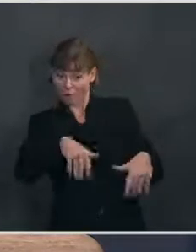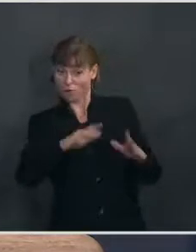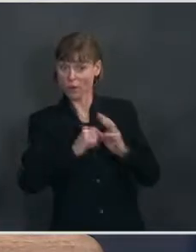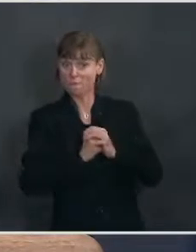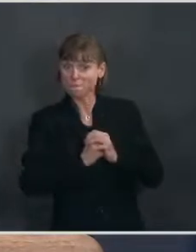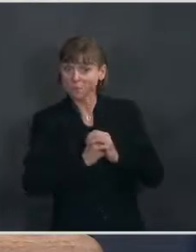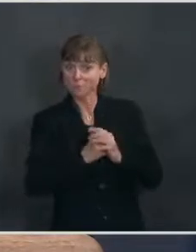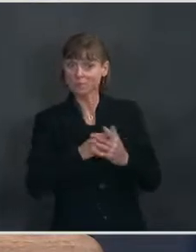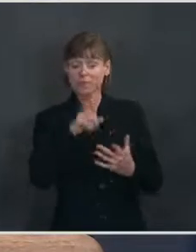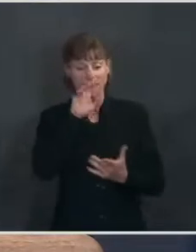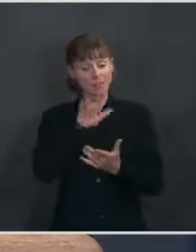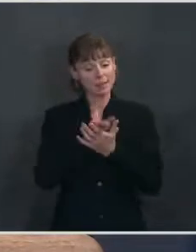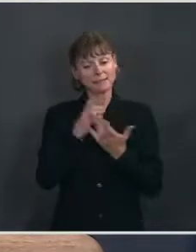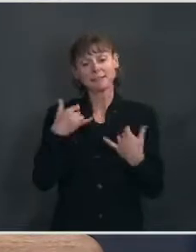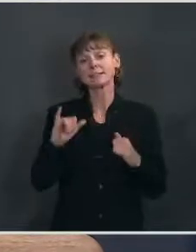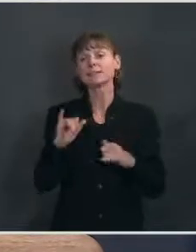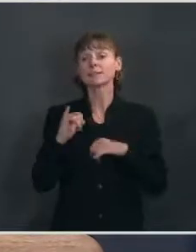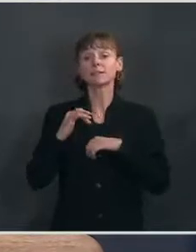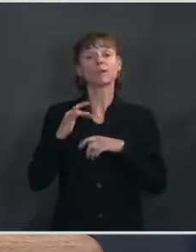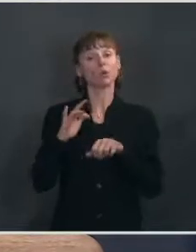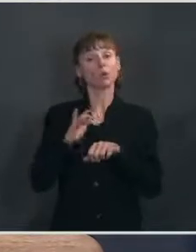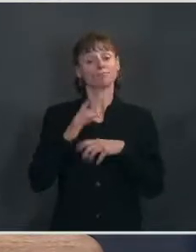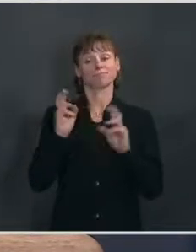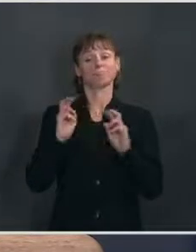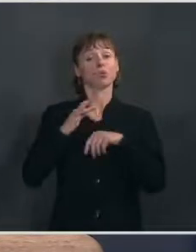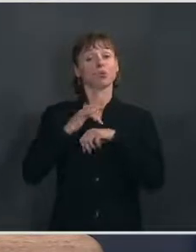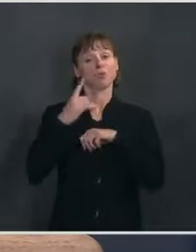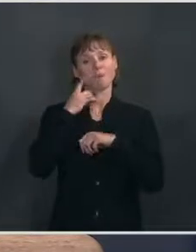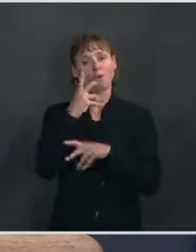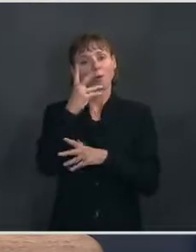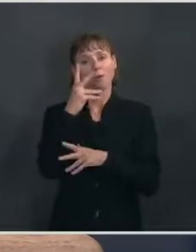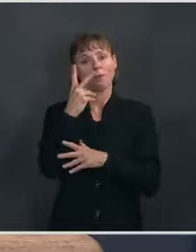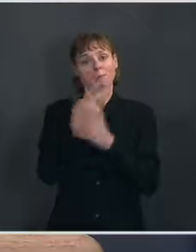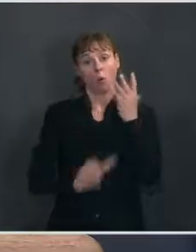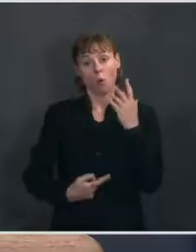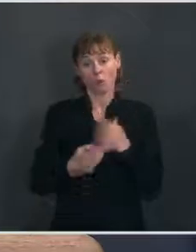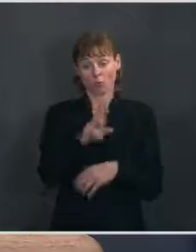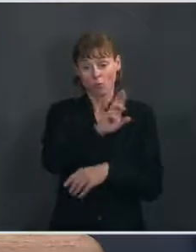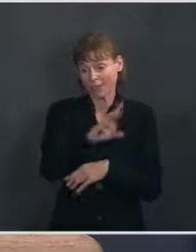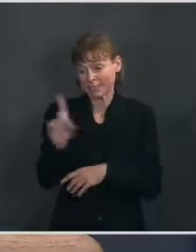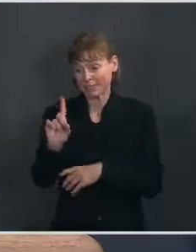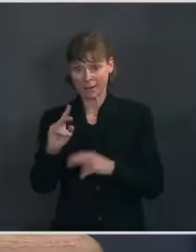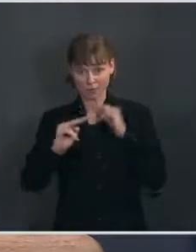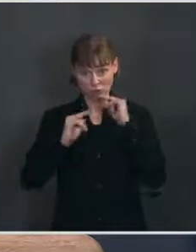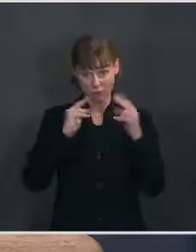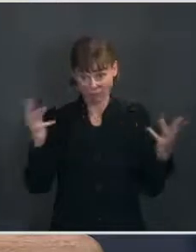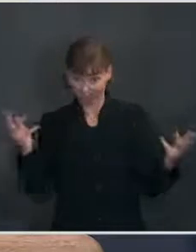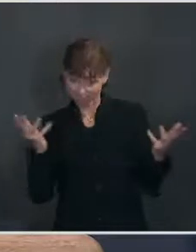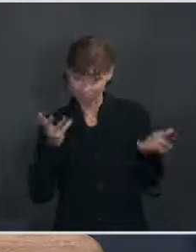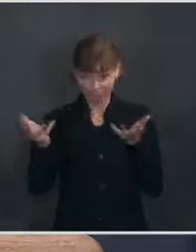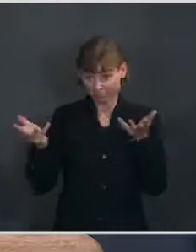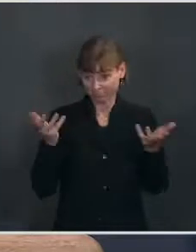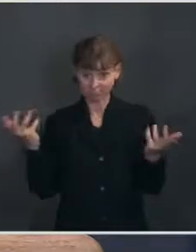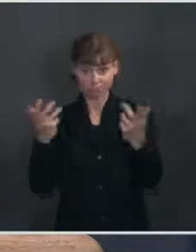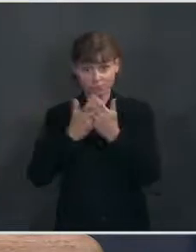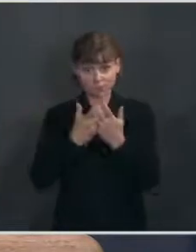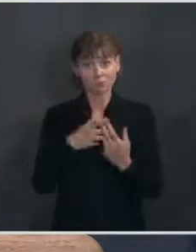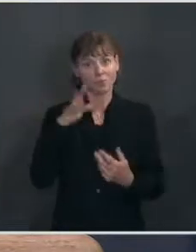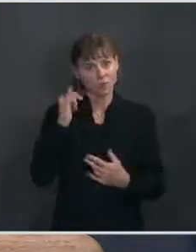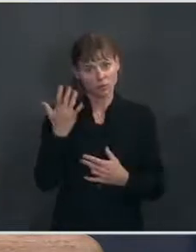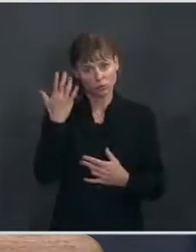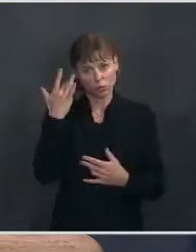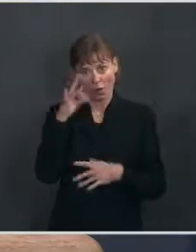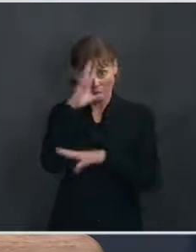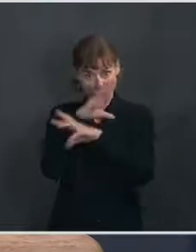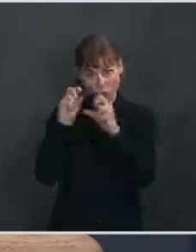for bipartisan support for this package, which is why he's having this meeting today, and why he'll remain very engaged himself, and why he's asked his senior team to